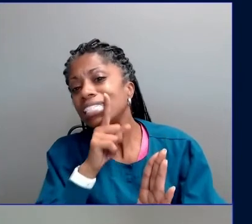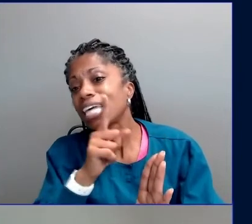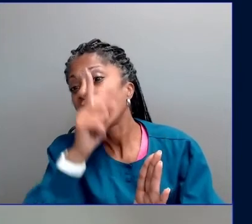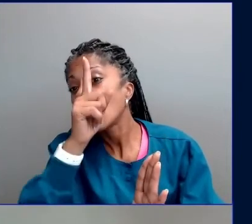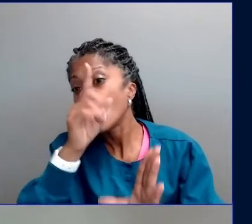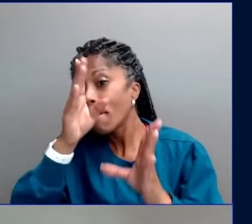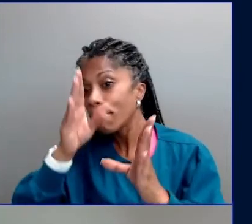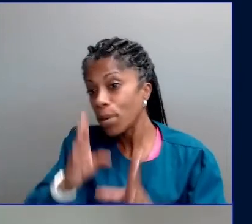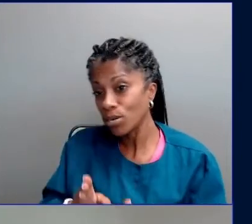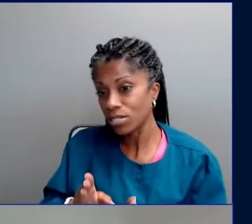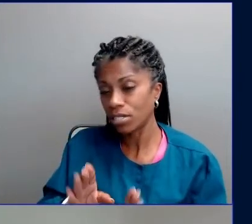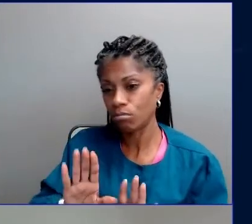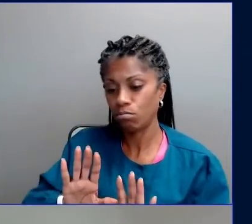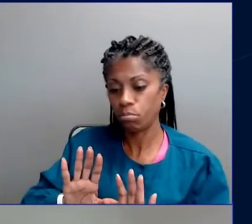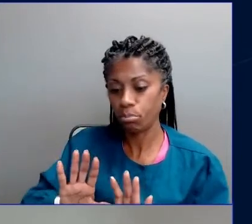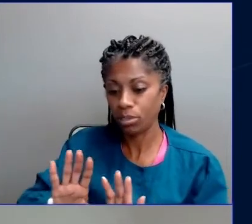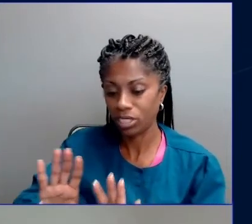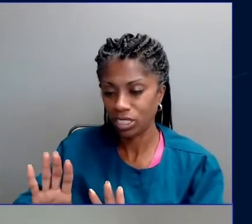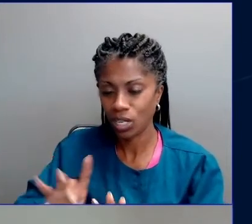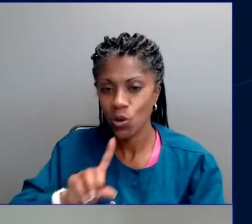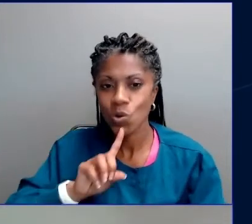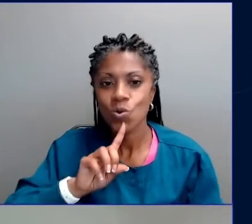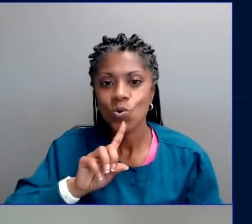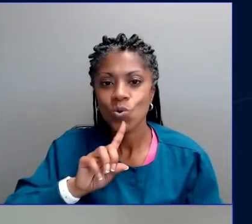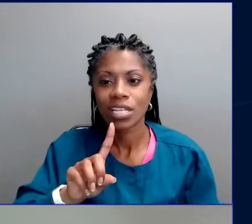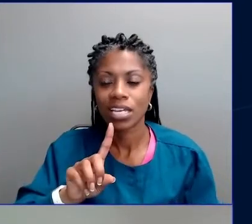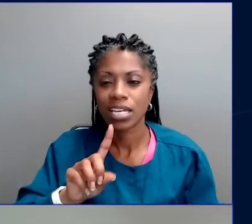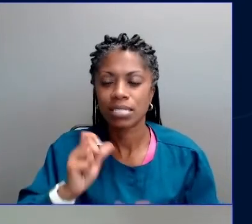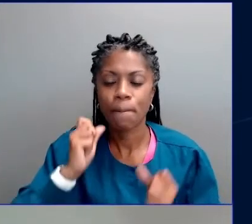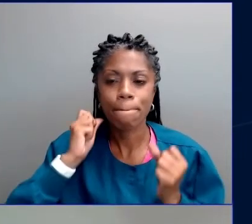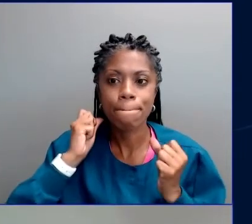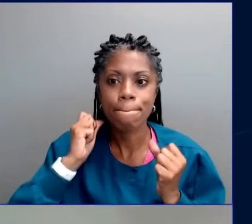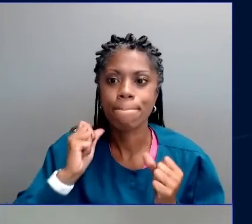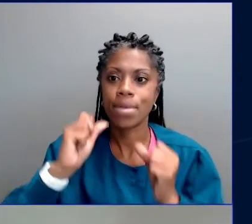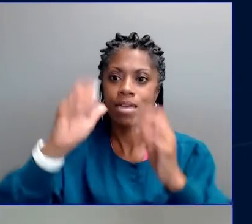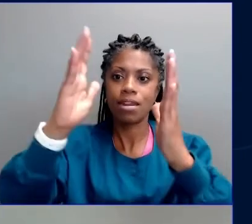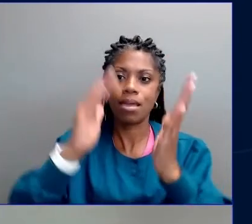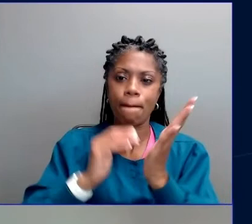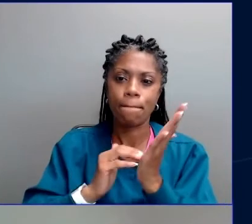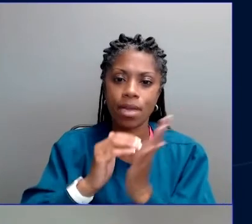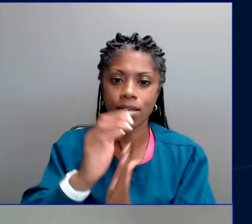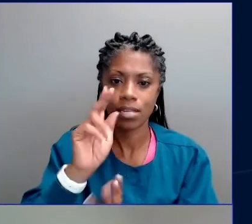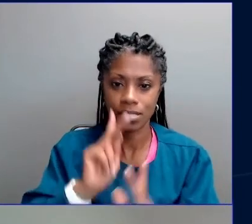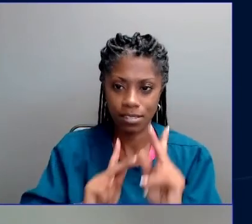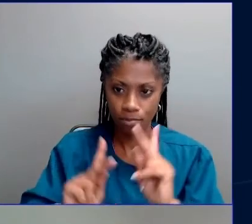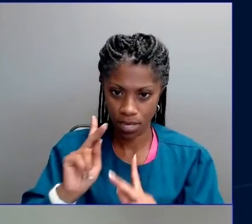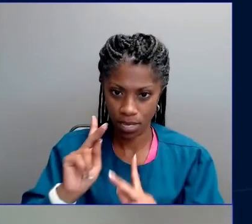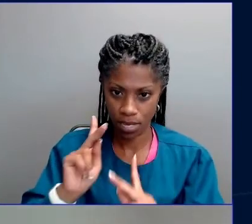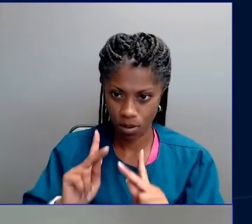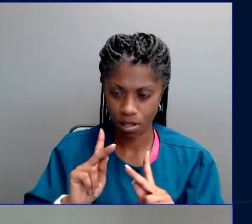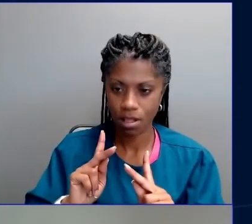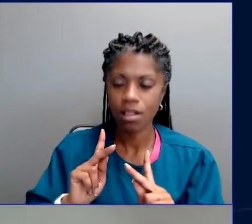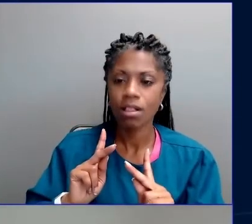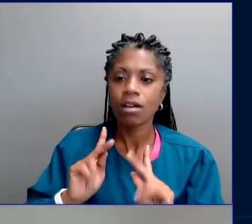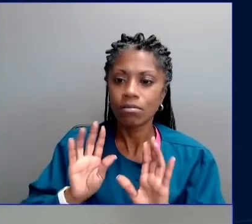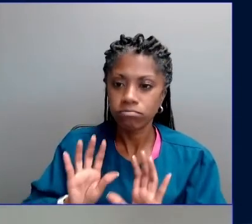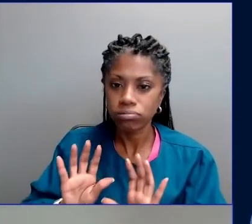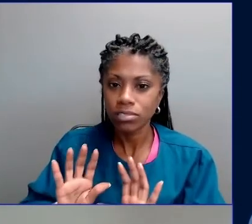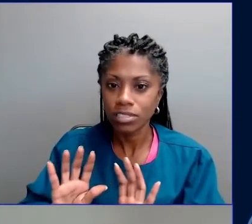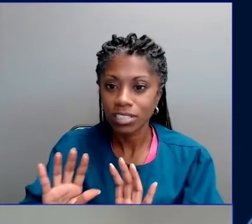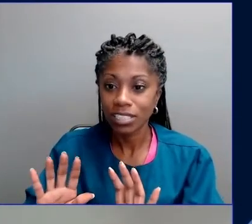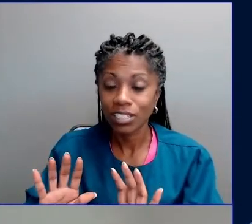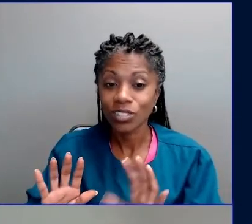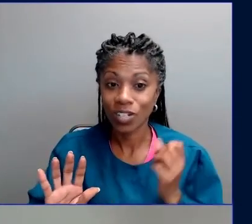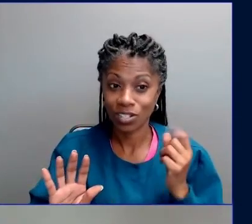singular, if we add our hands collectively to that boulder, it will go faster because it is already in